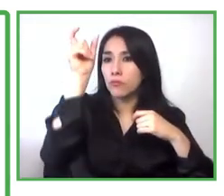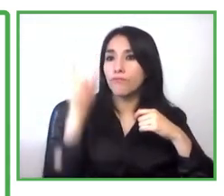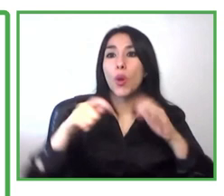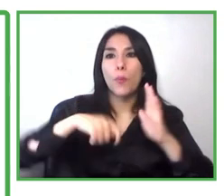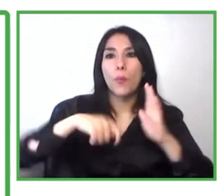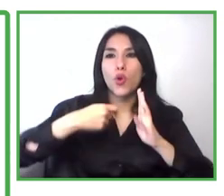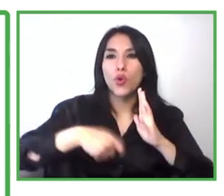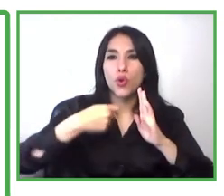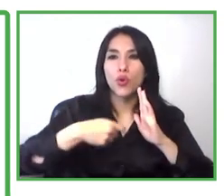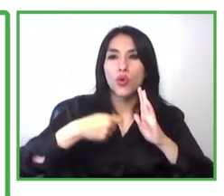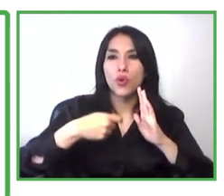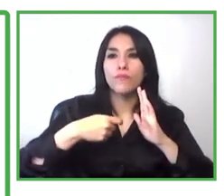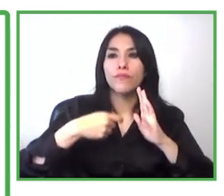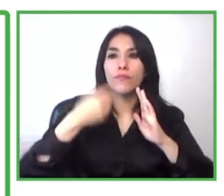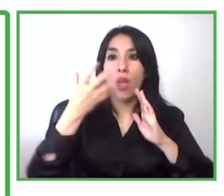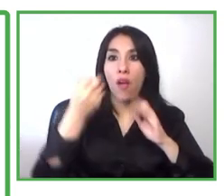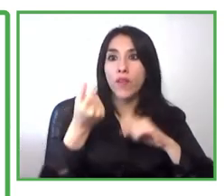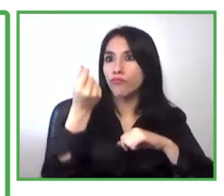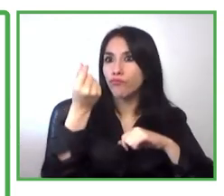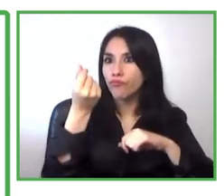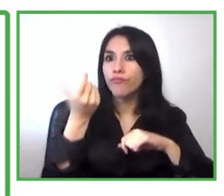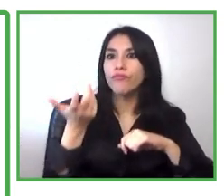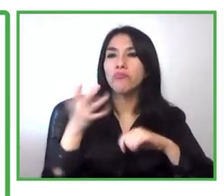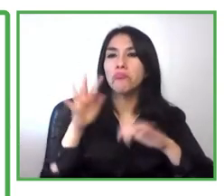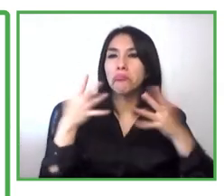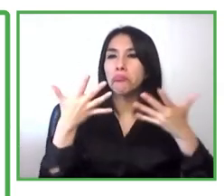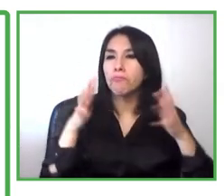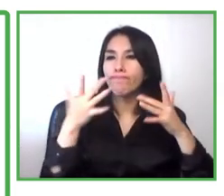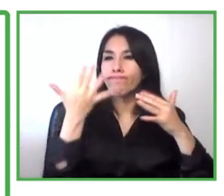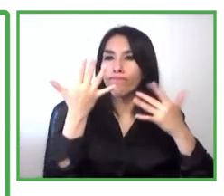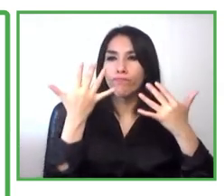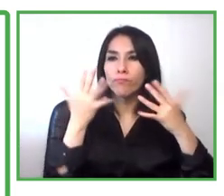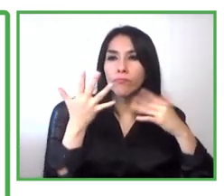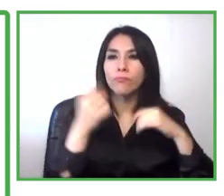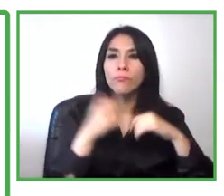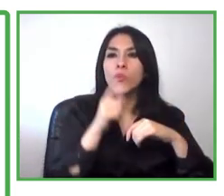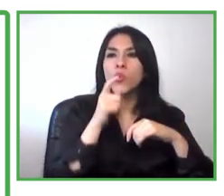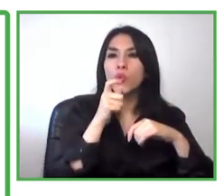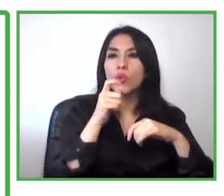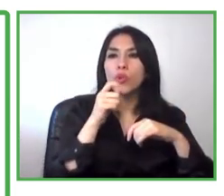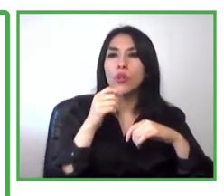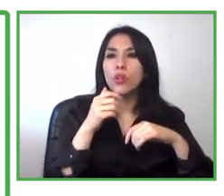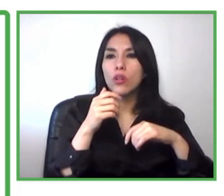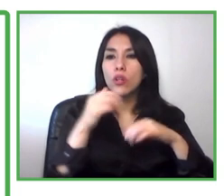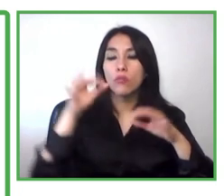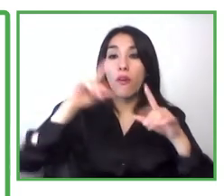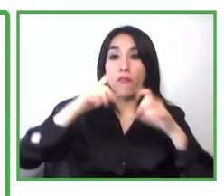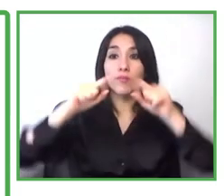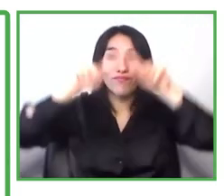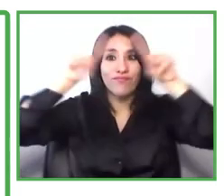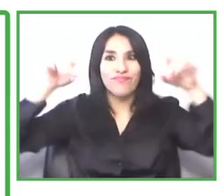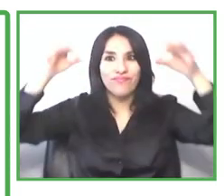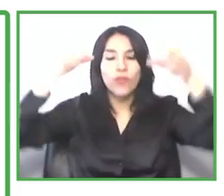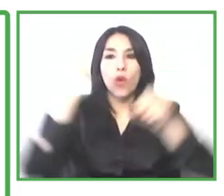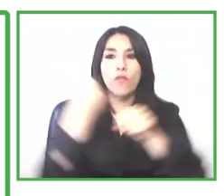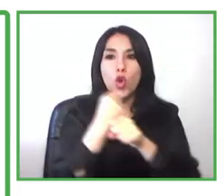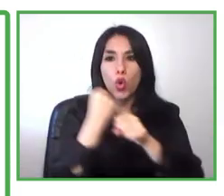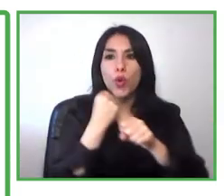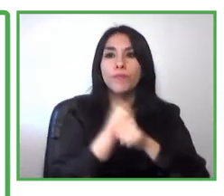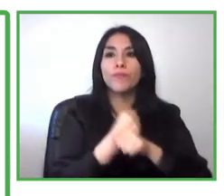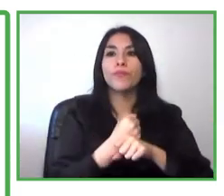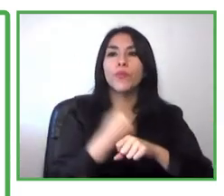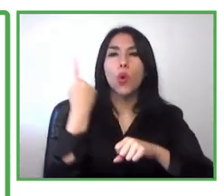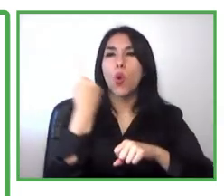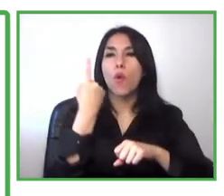a guide to self-employment for people with disability that is is now used by our new uh